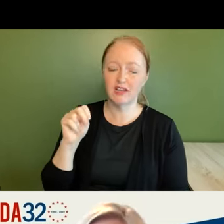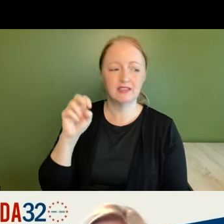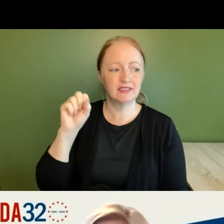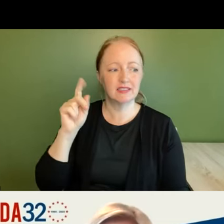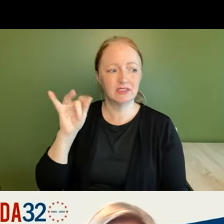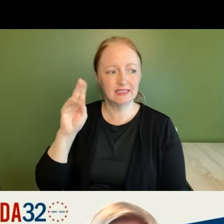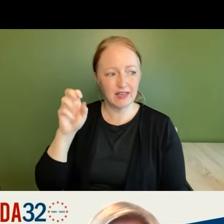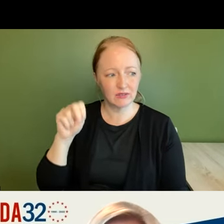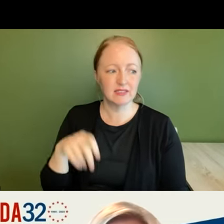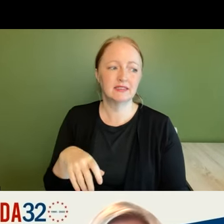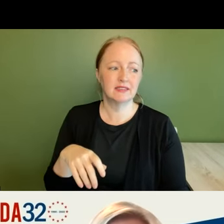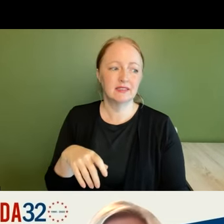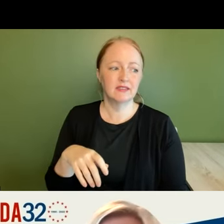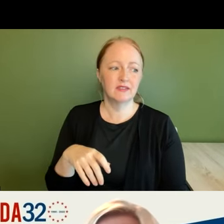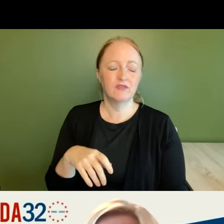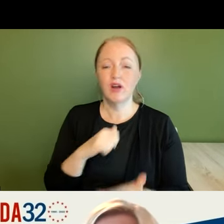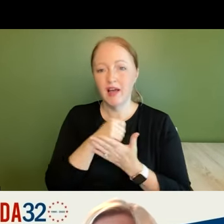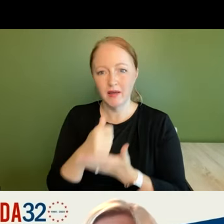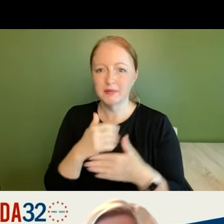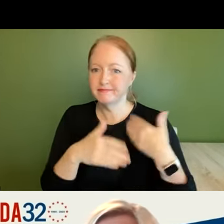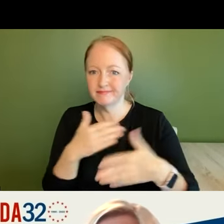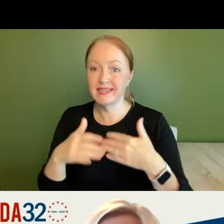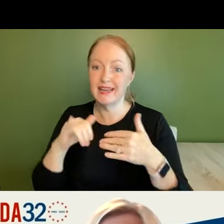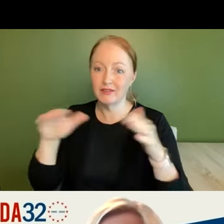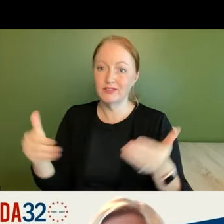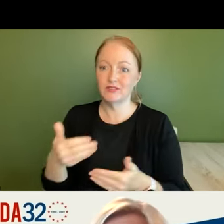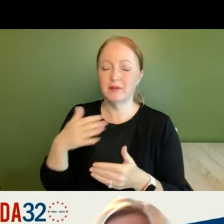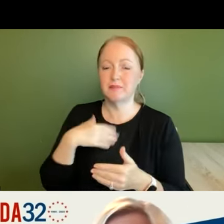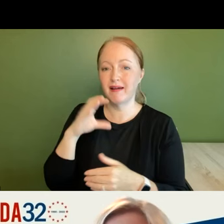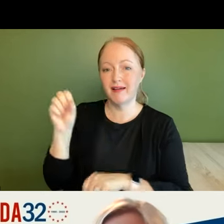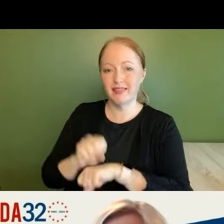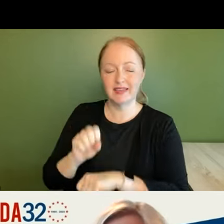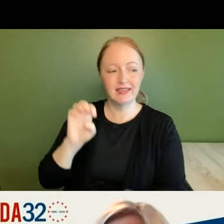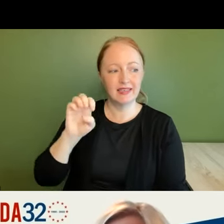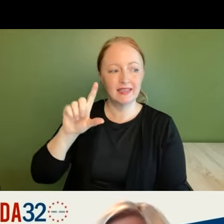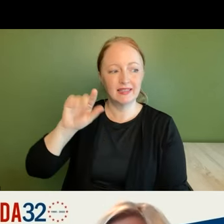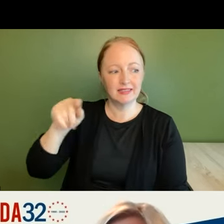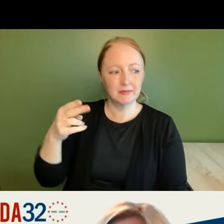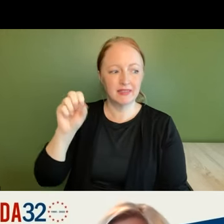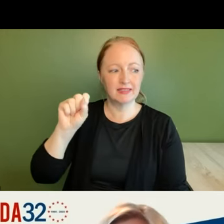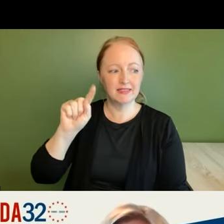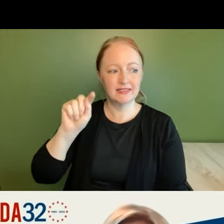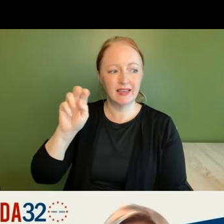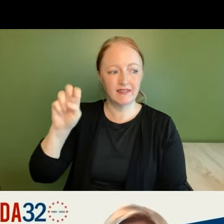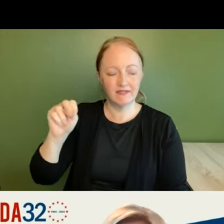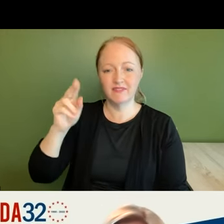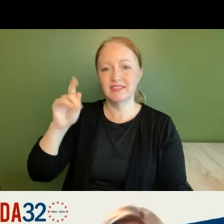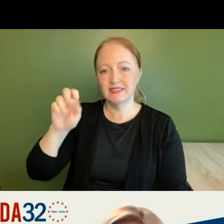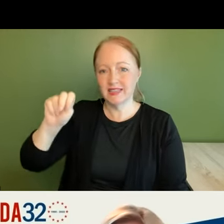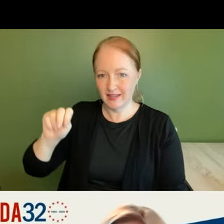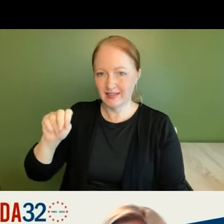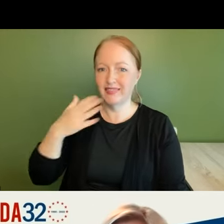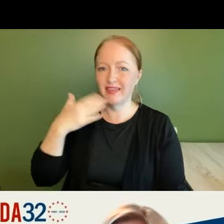for pulling us all along and now to introduce um my colleague elizabeth steffensen thank you elizabeth for being here and